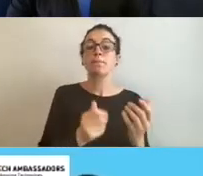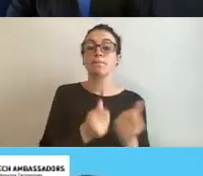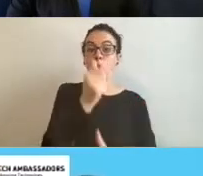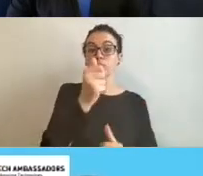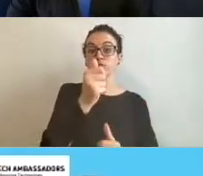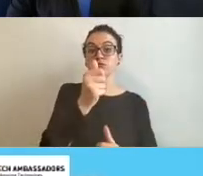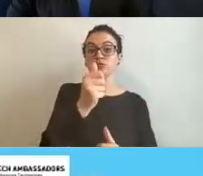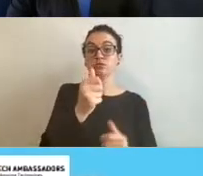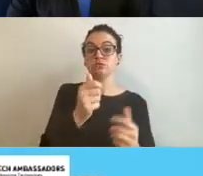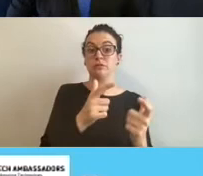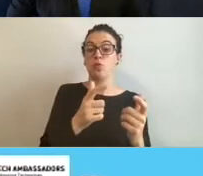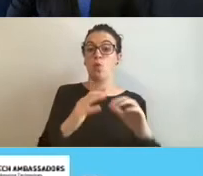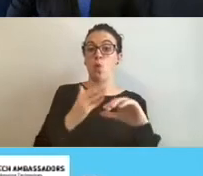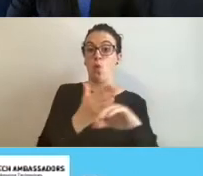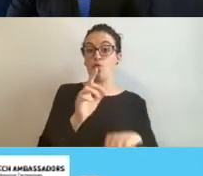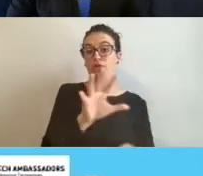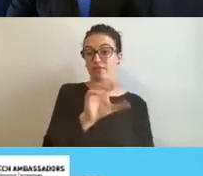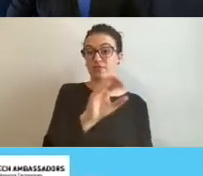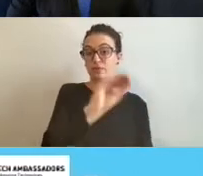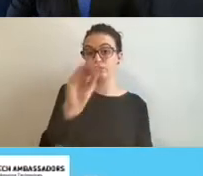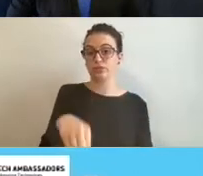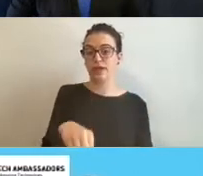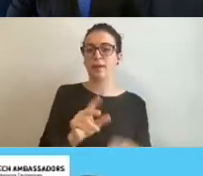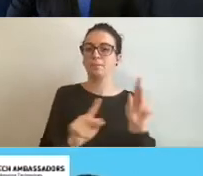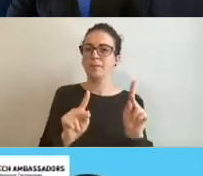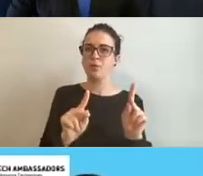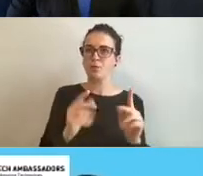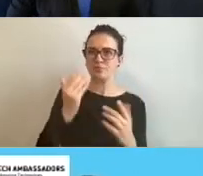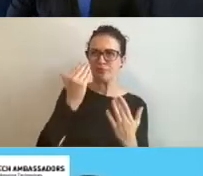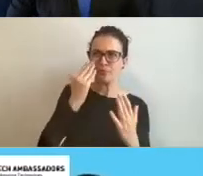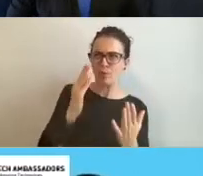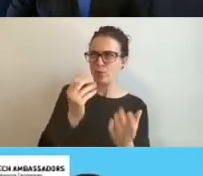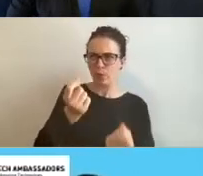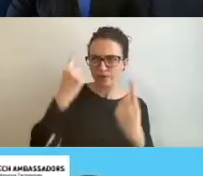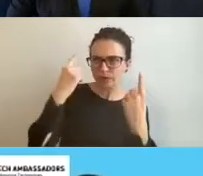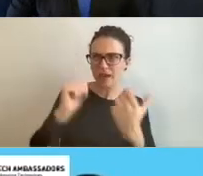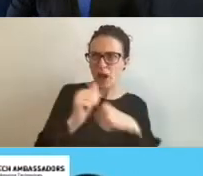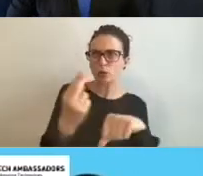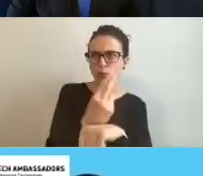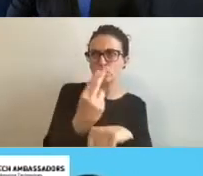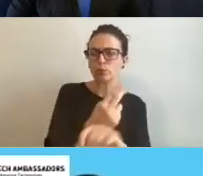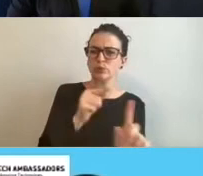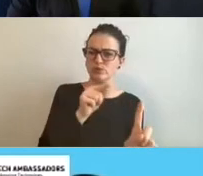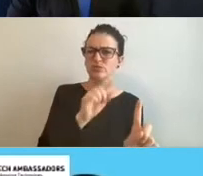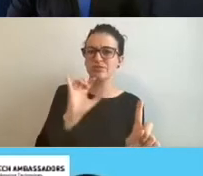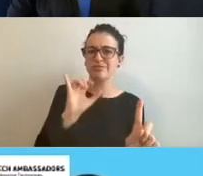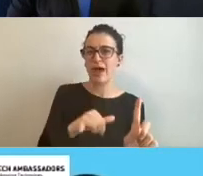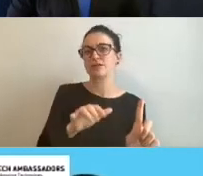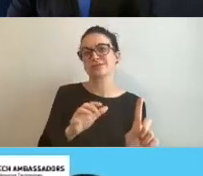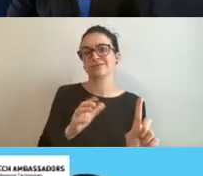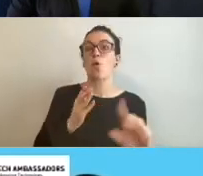understanding. And my really, really big takeaway from that is that, uh,